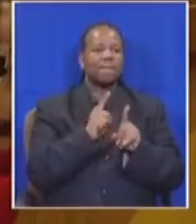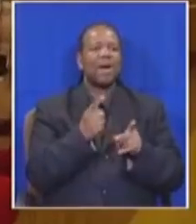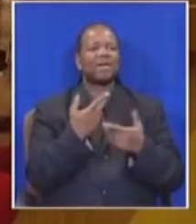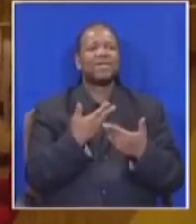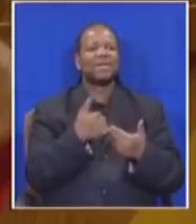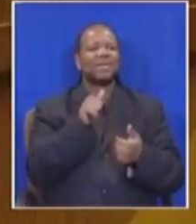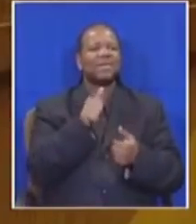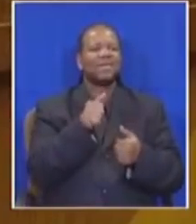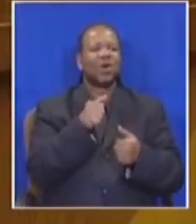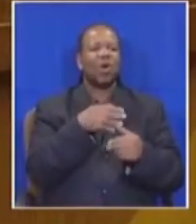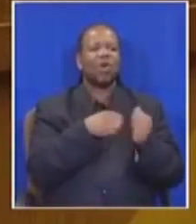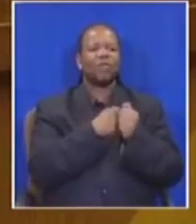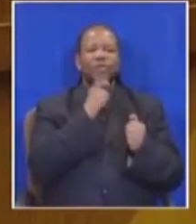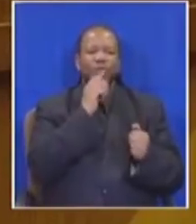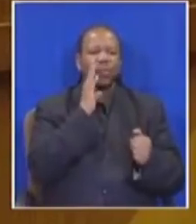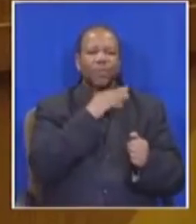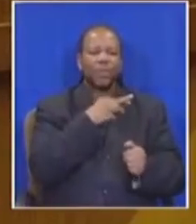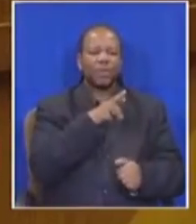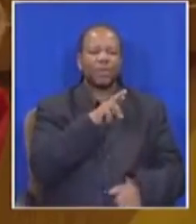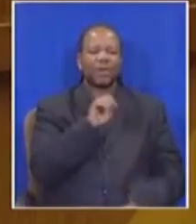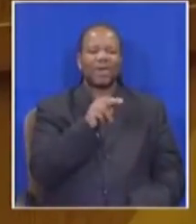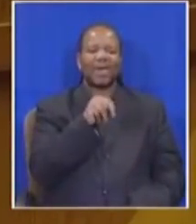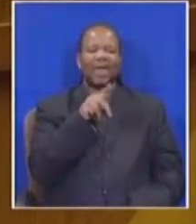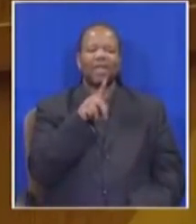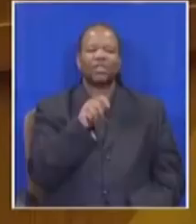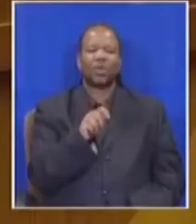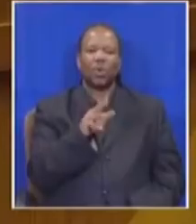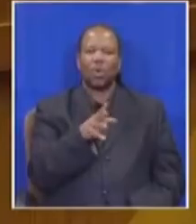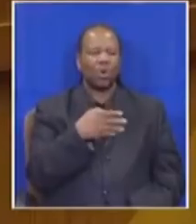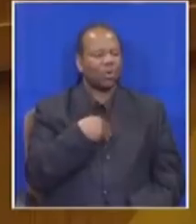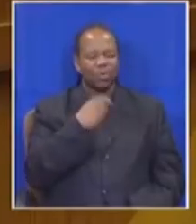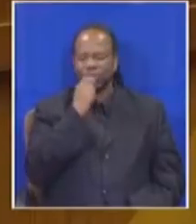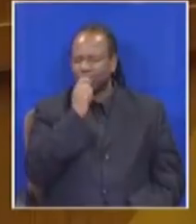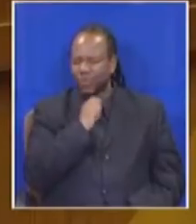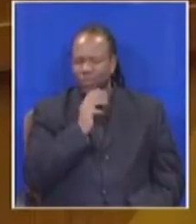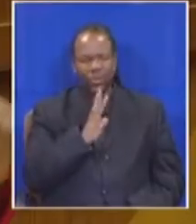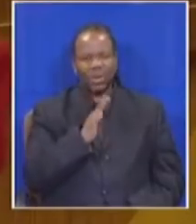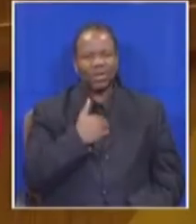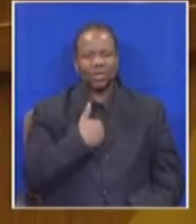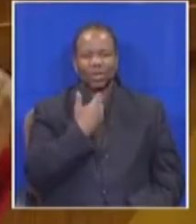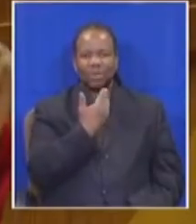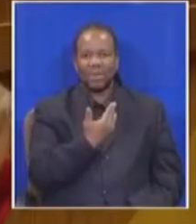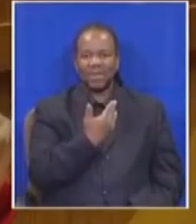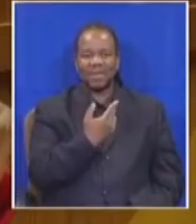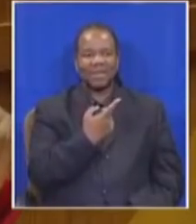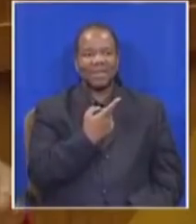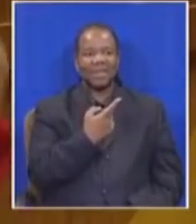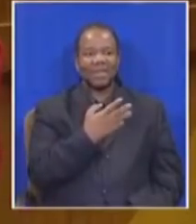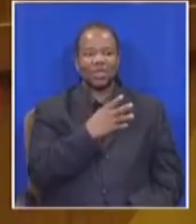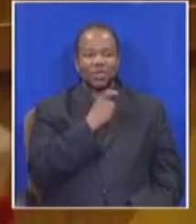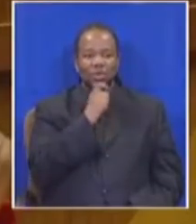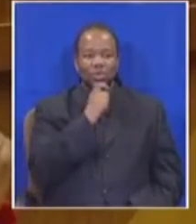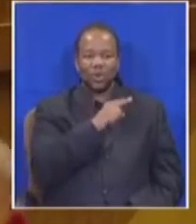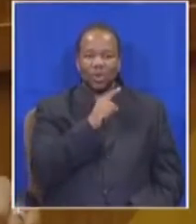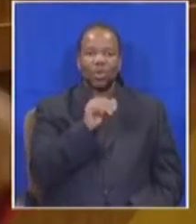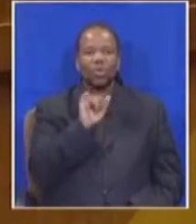and then we sit here and say no it's irregular expenditure it's not irregular expenditure it's thieving you